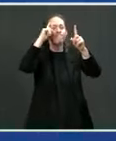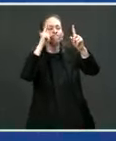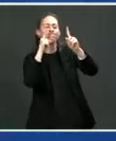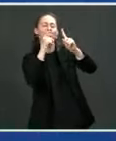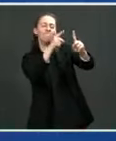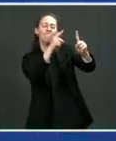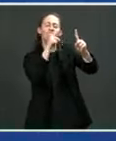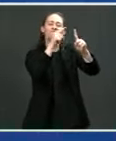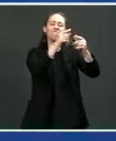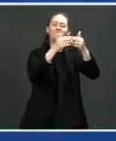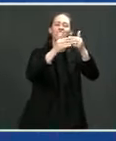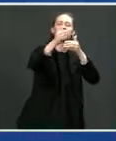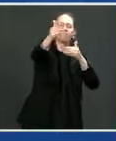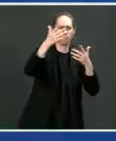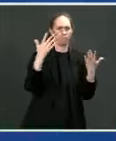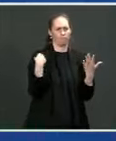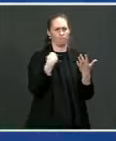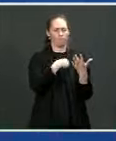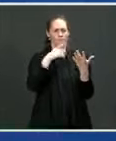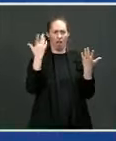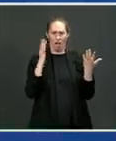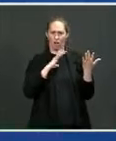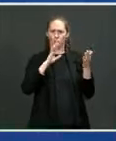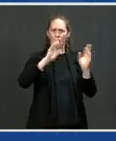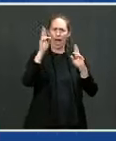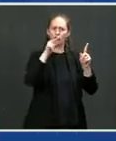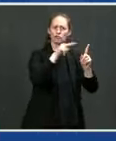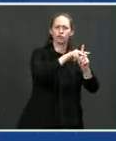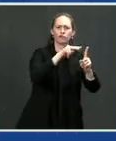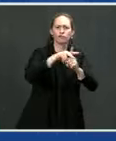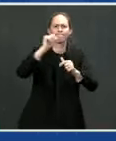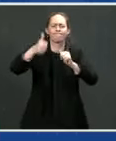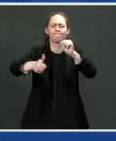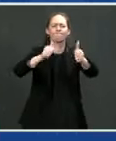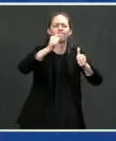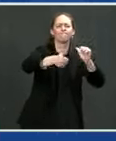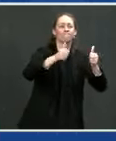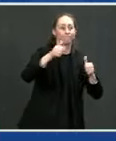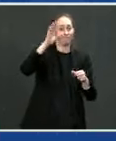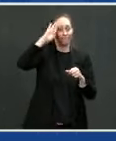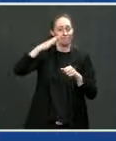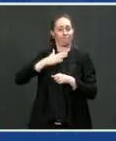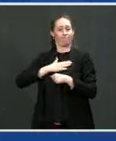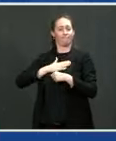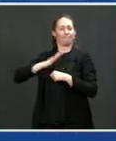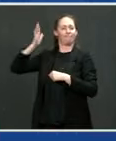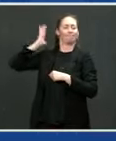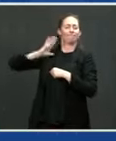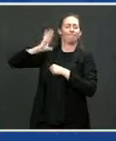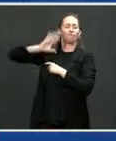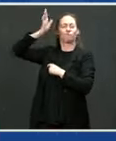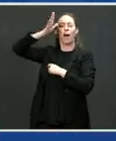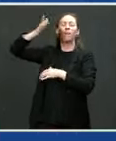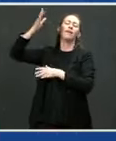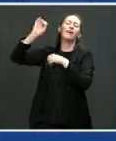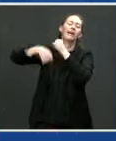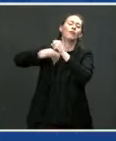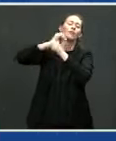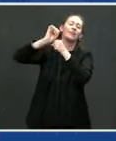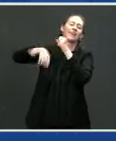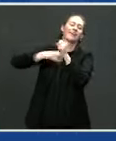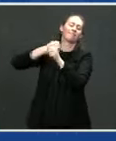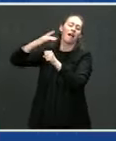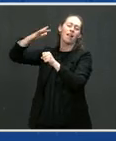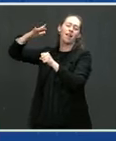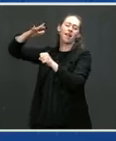you know, you got to be able to charge these. You know, we used to my my my grandpa years ago and died a long time ago, but